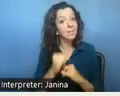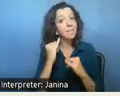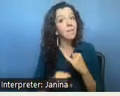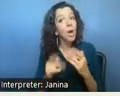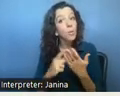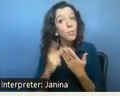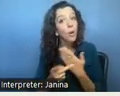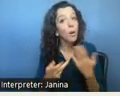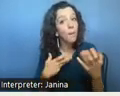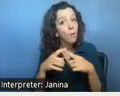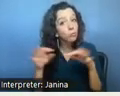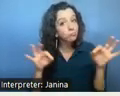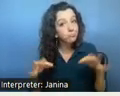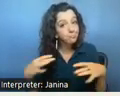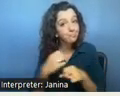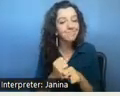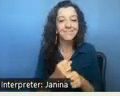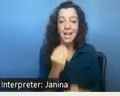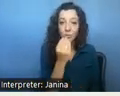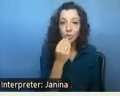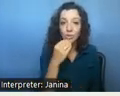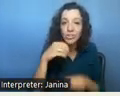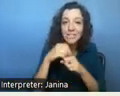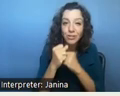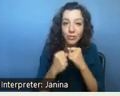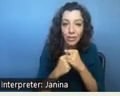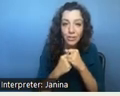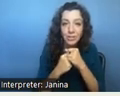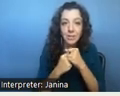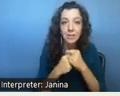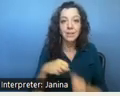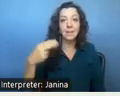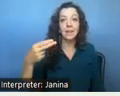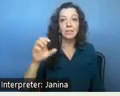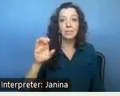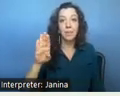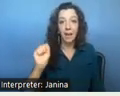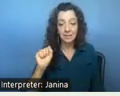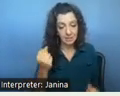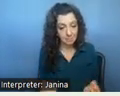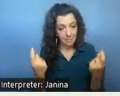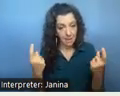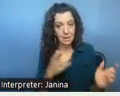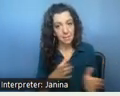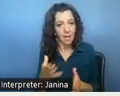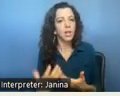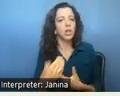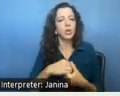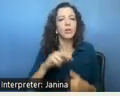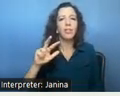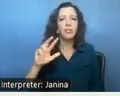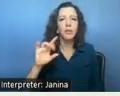provide an update on is nutrition infrastructure so the hcbs spending plan included 38 million dollars